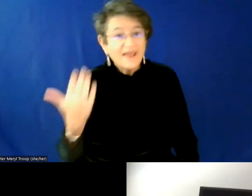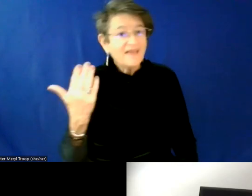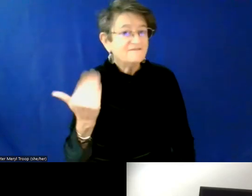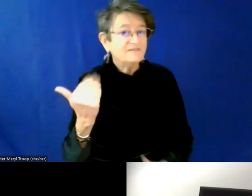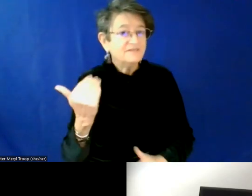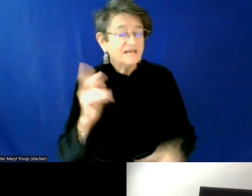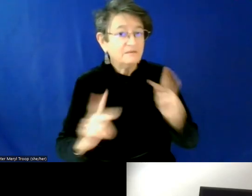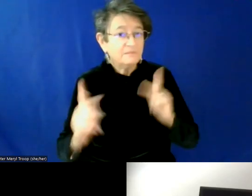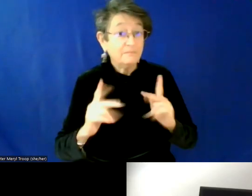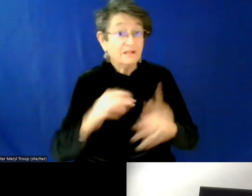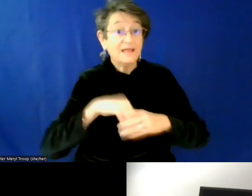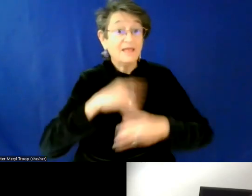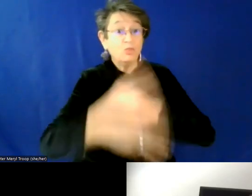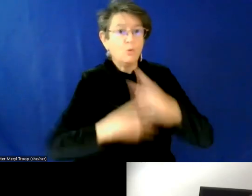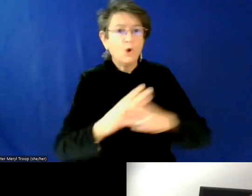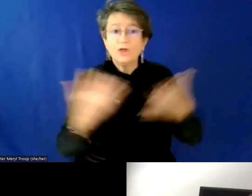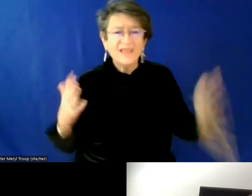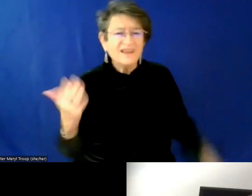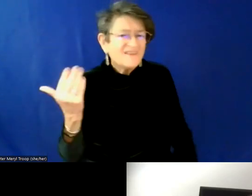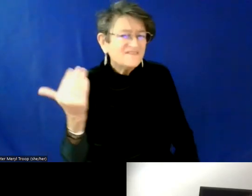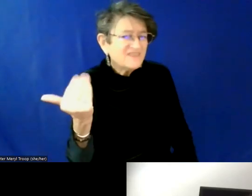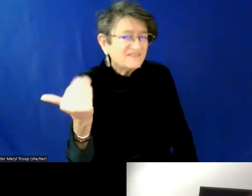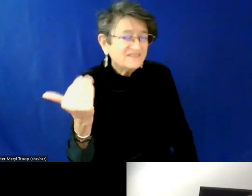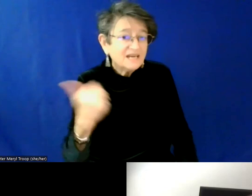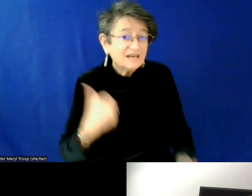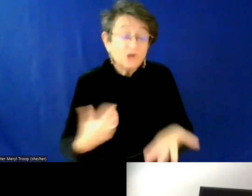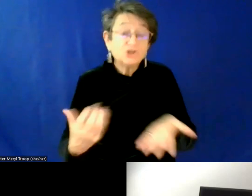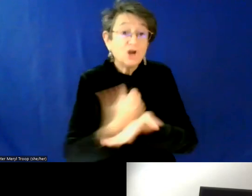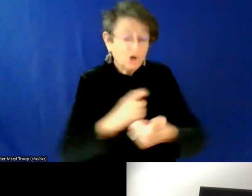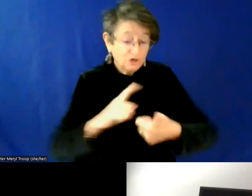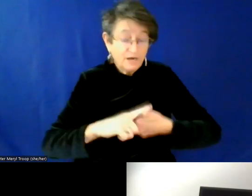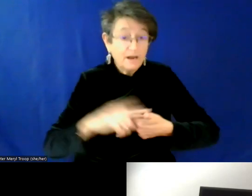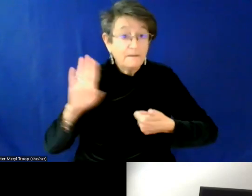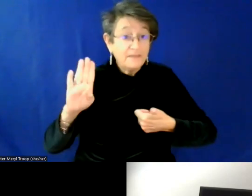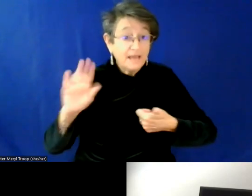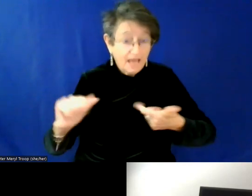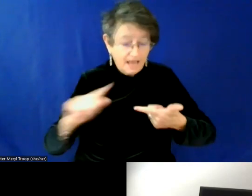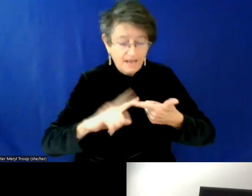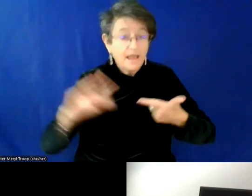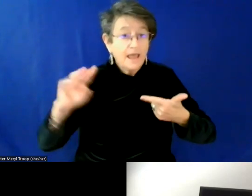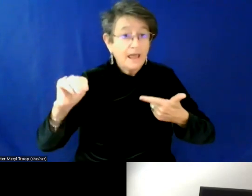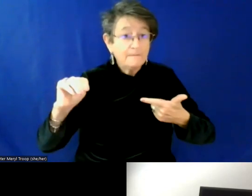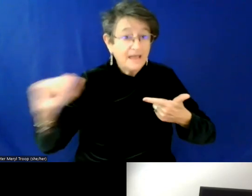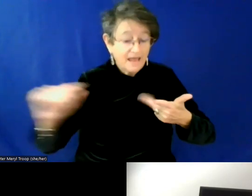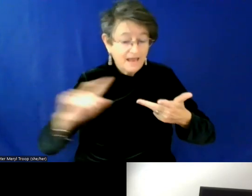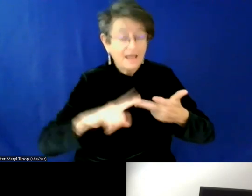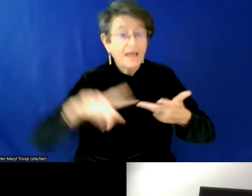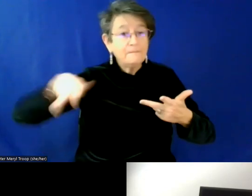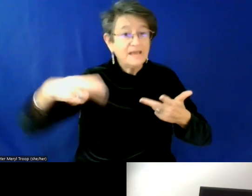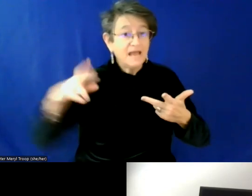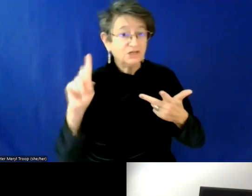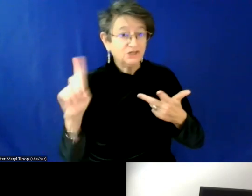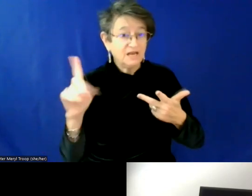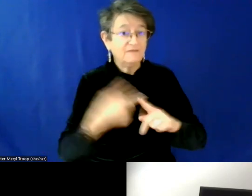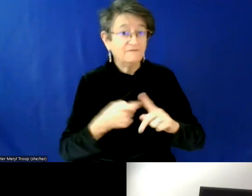in the entire world to earn a bachelor's, a master's and a doctoral agree from